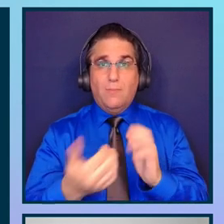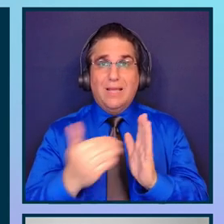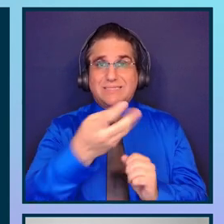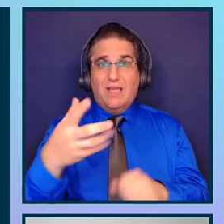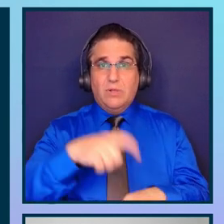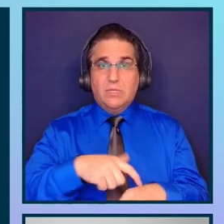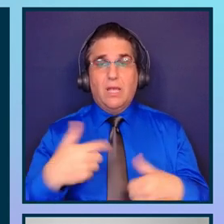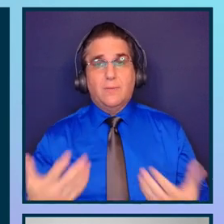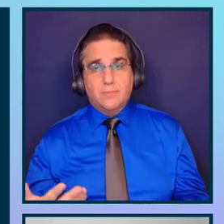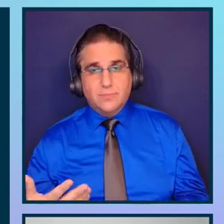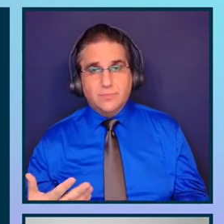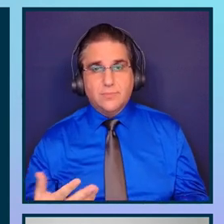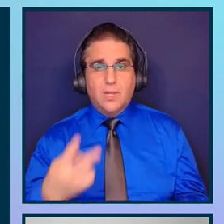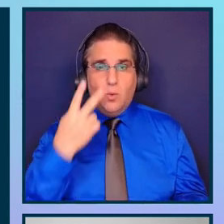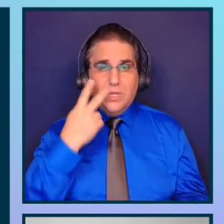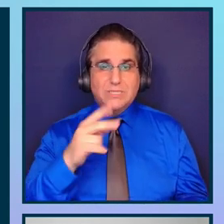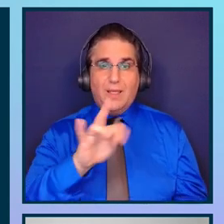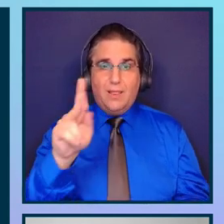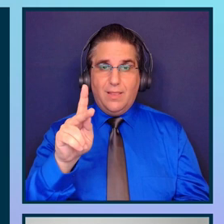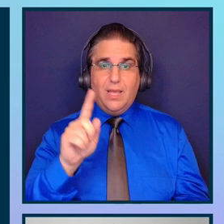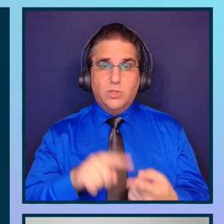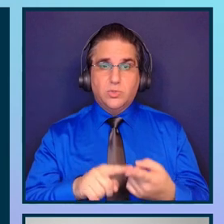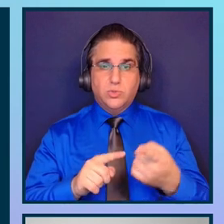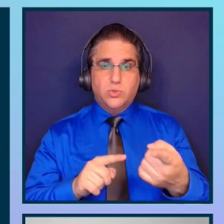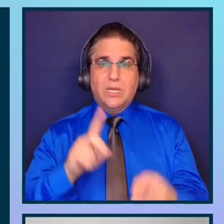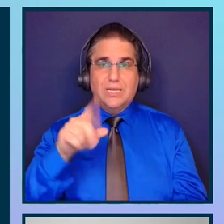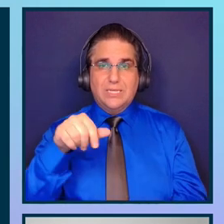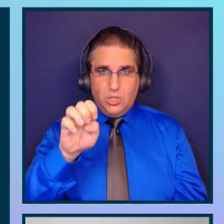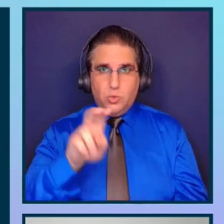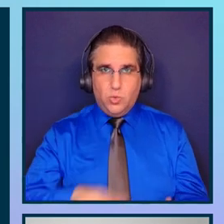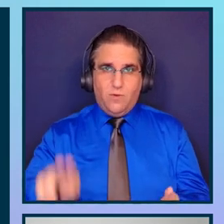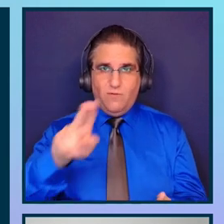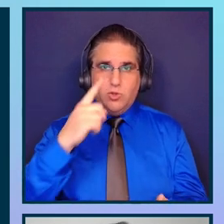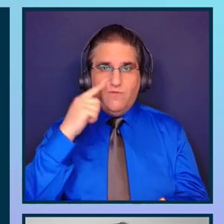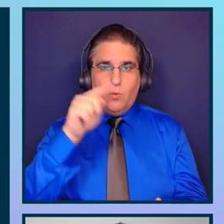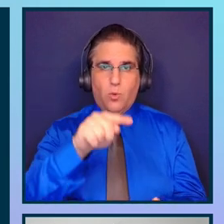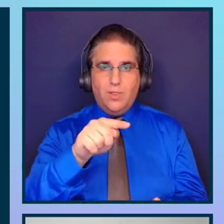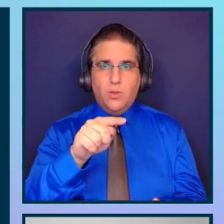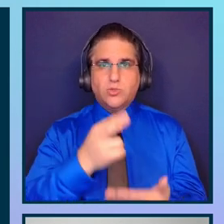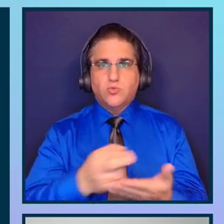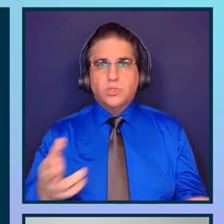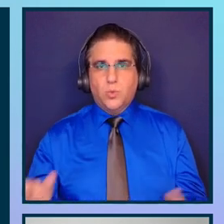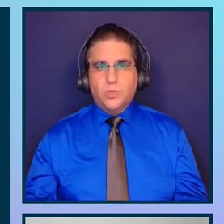And we see, again, the link to the university for those resources.